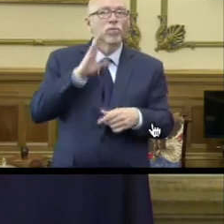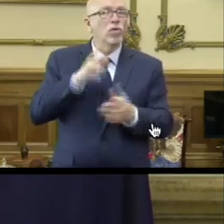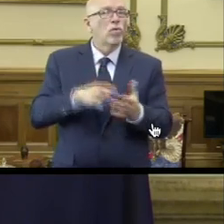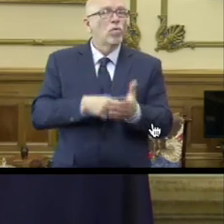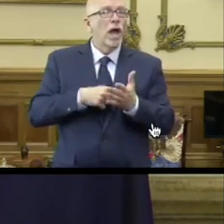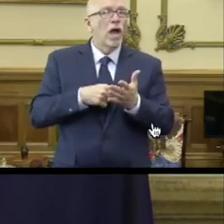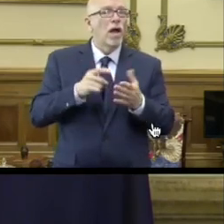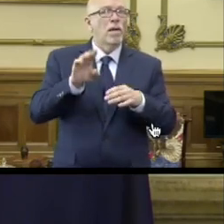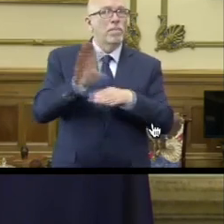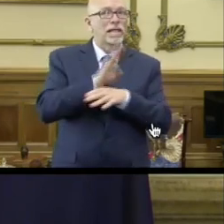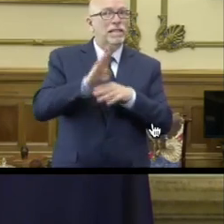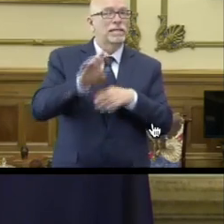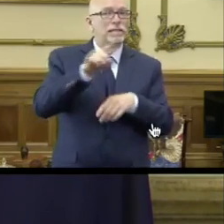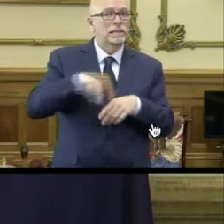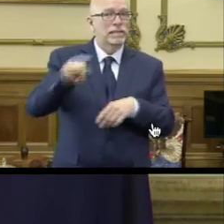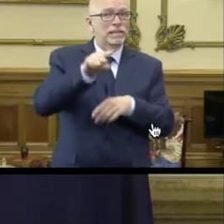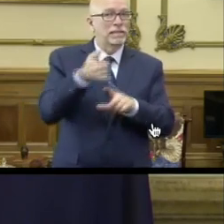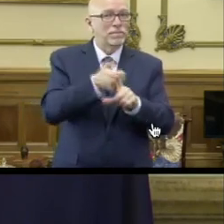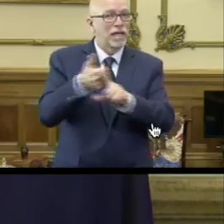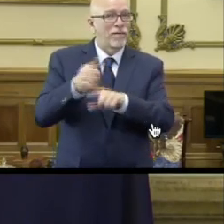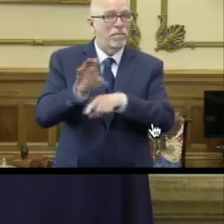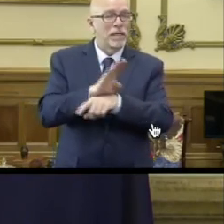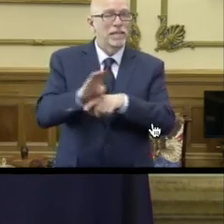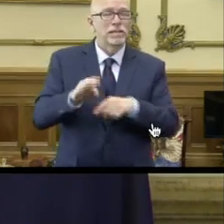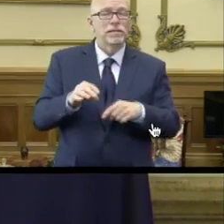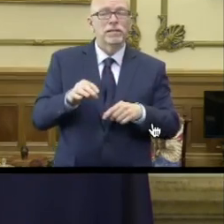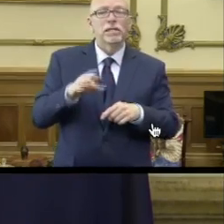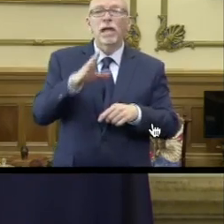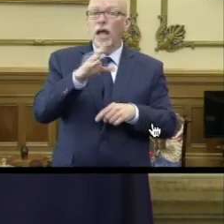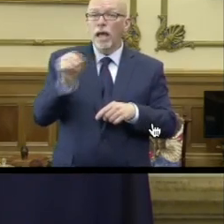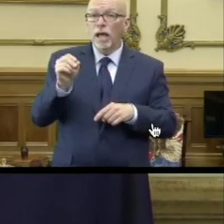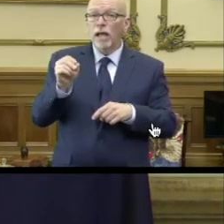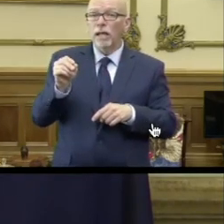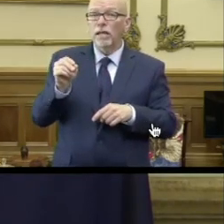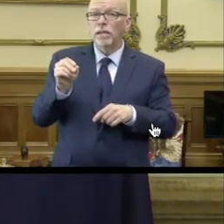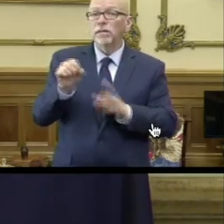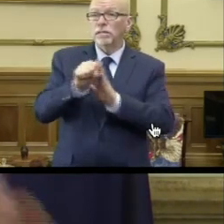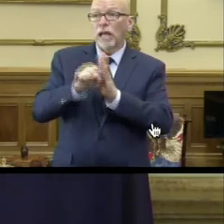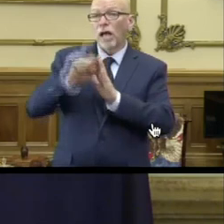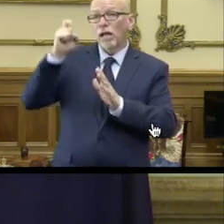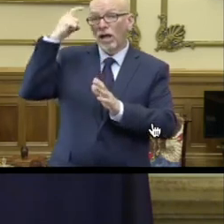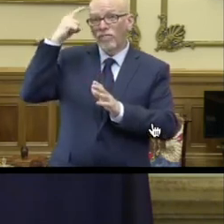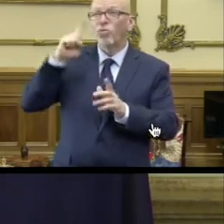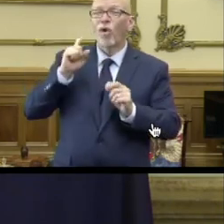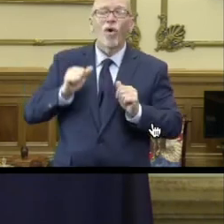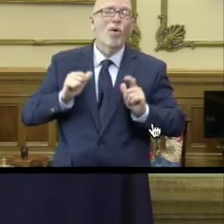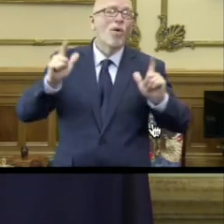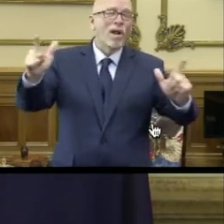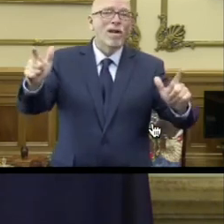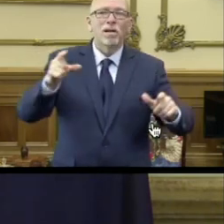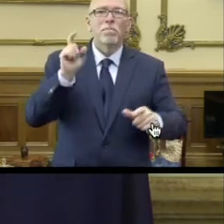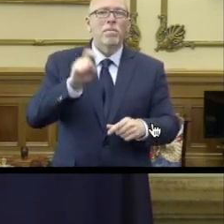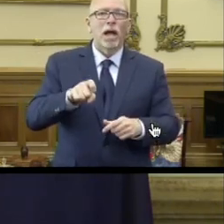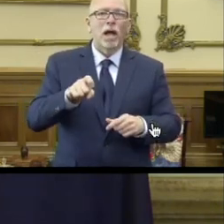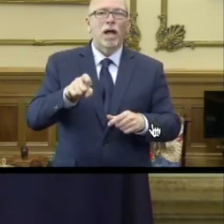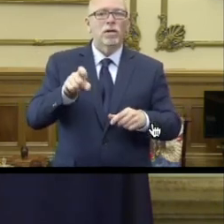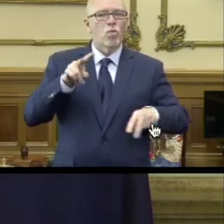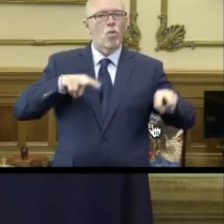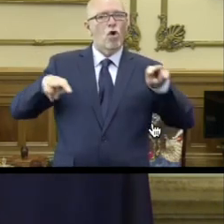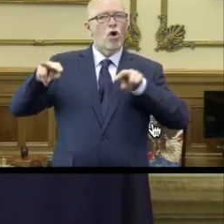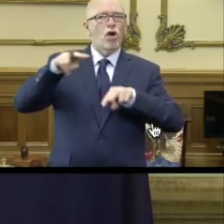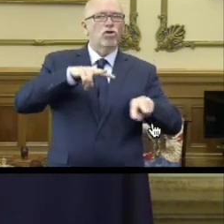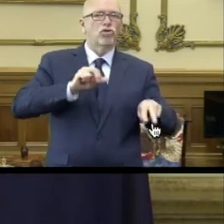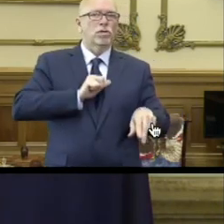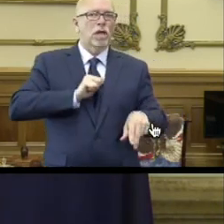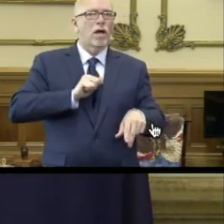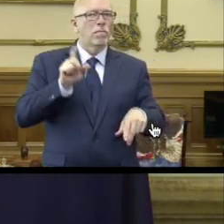businesses themselves and state government, all of us, to be policing ourselves